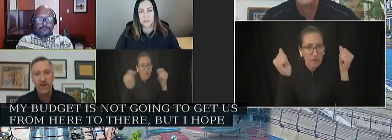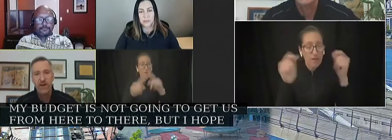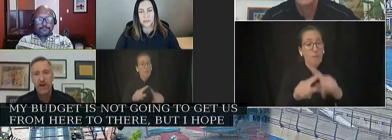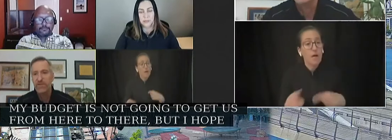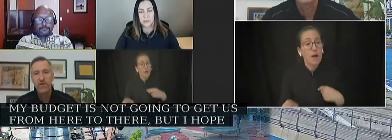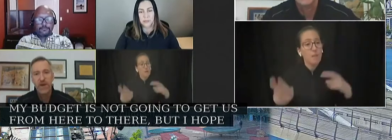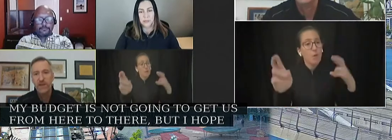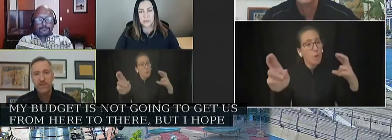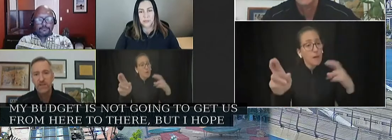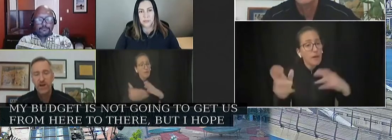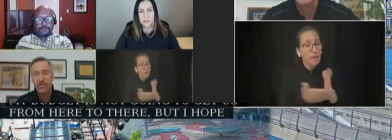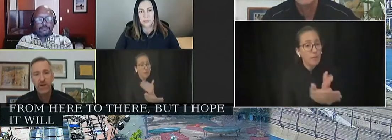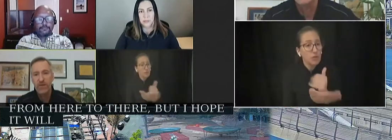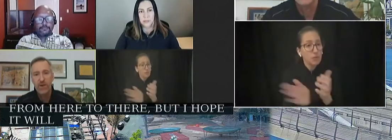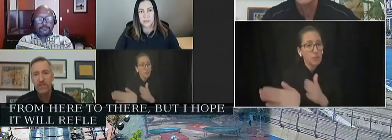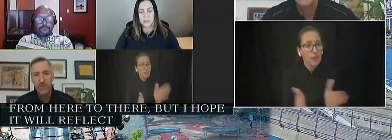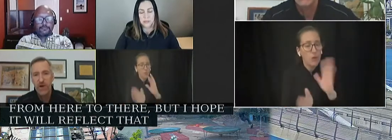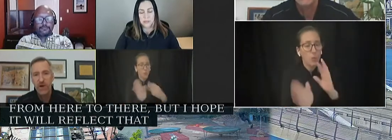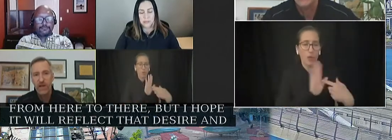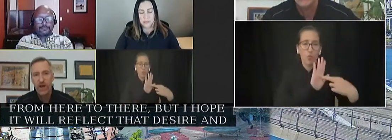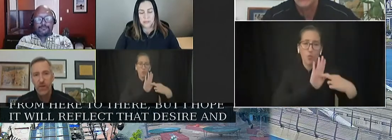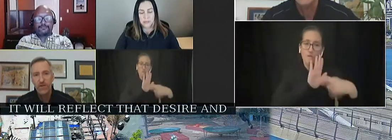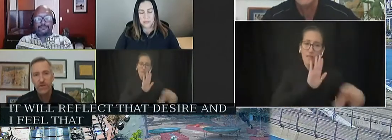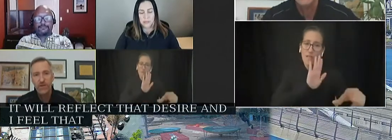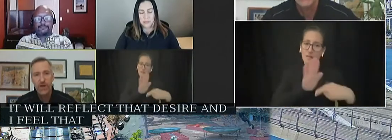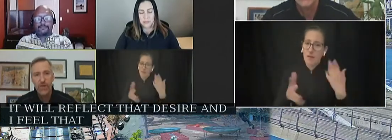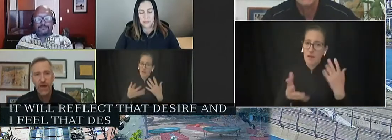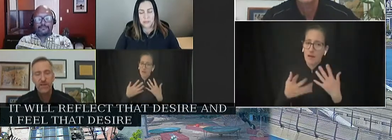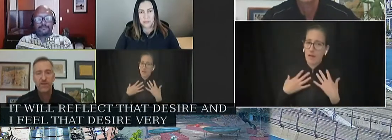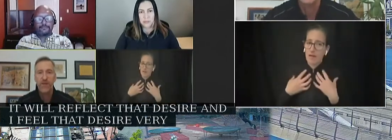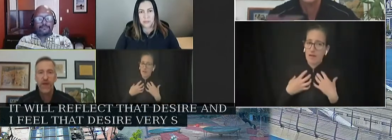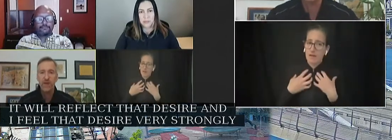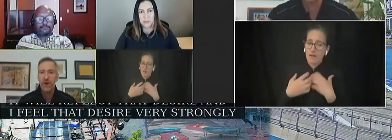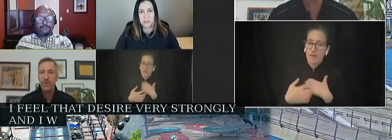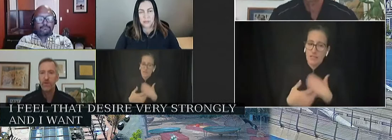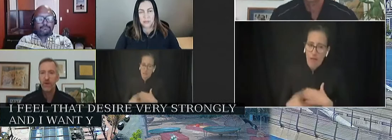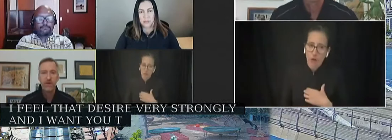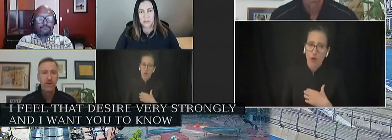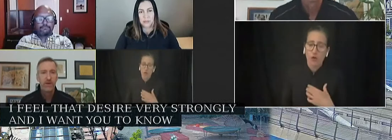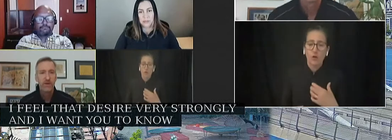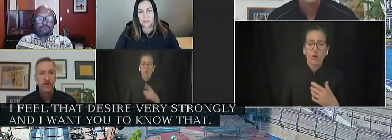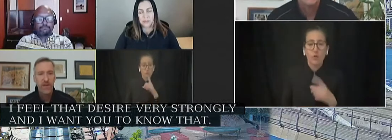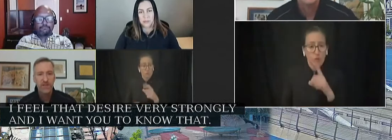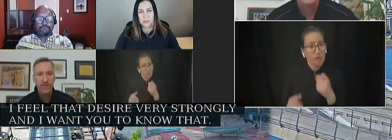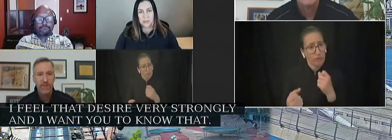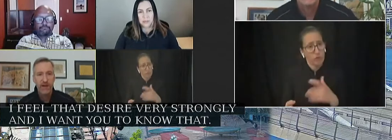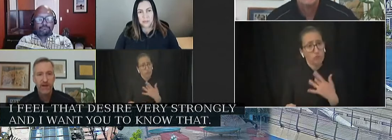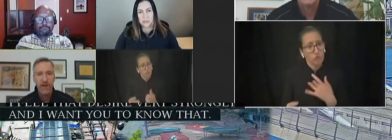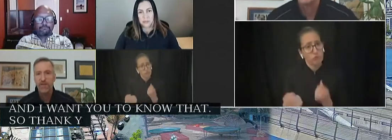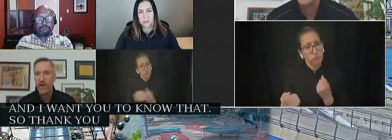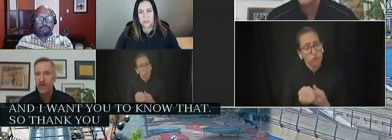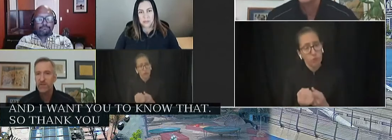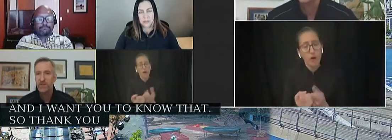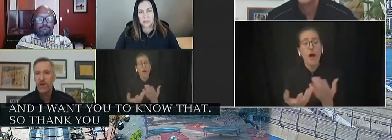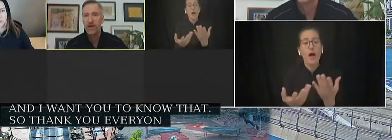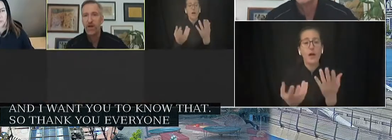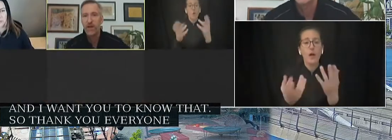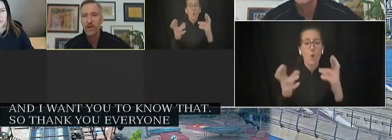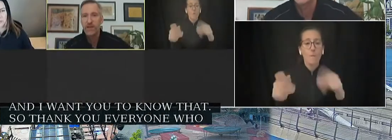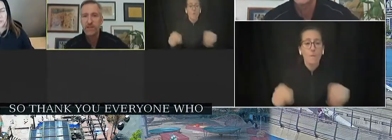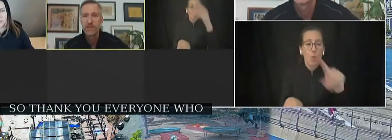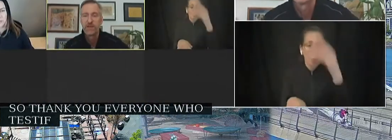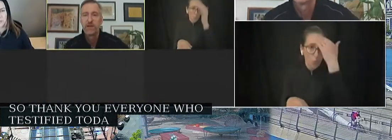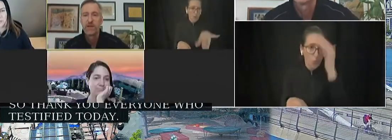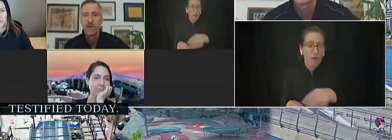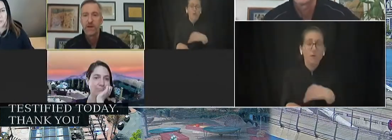desire. And I feel that desire very, very strongly, and I want you to know that. So thank you everyone who testified today. Thank you to my